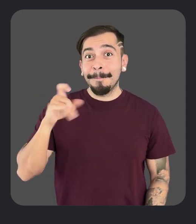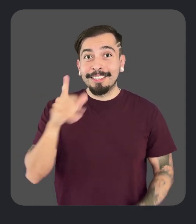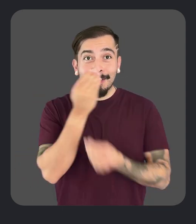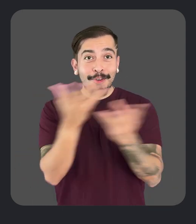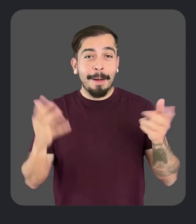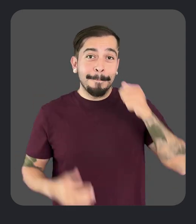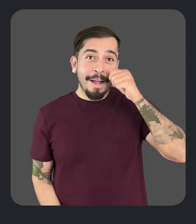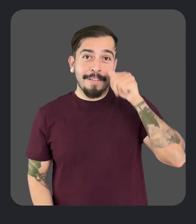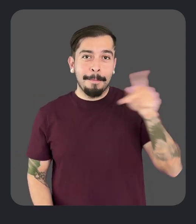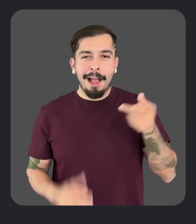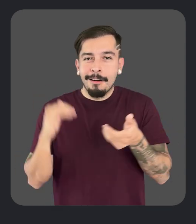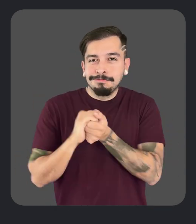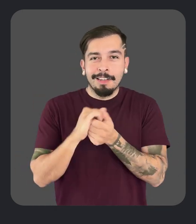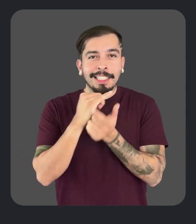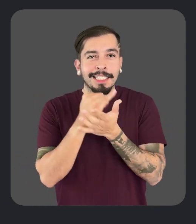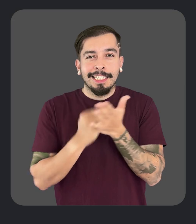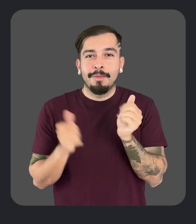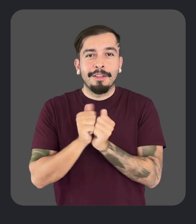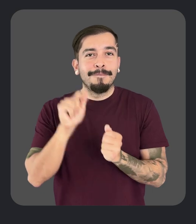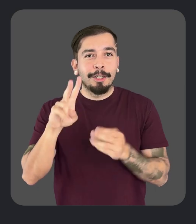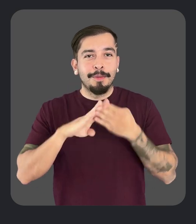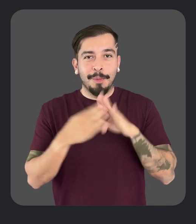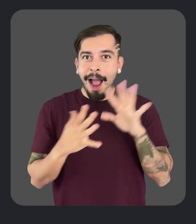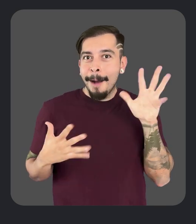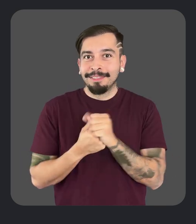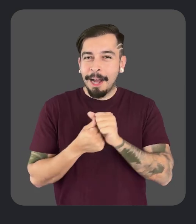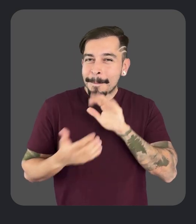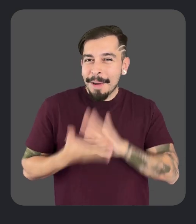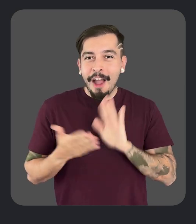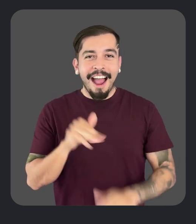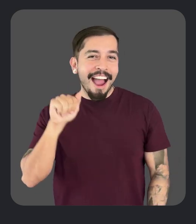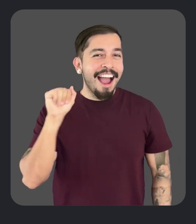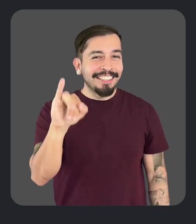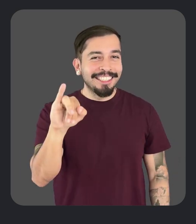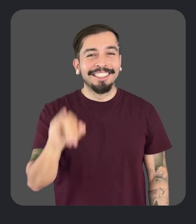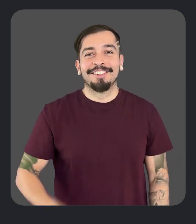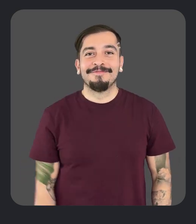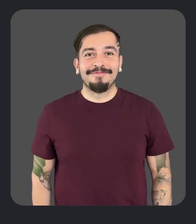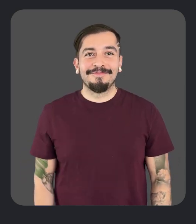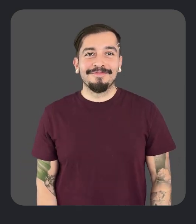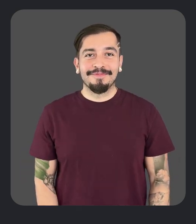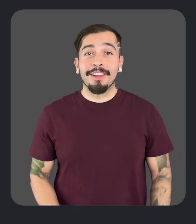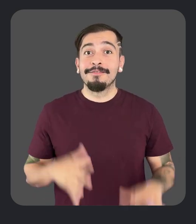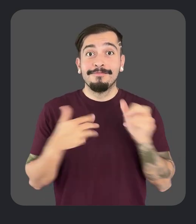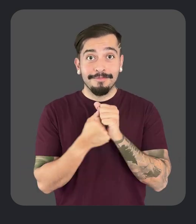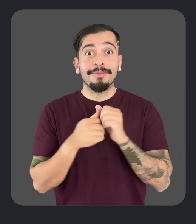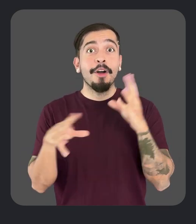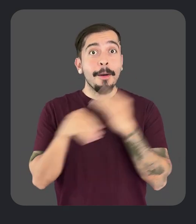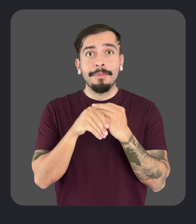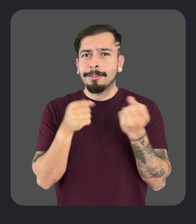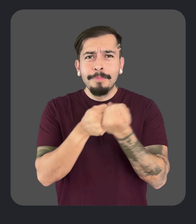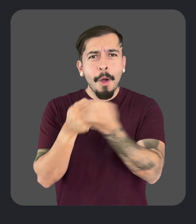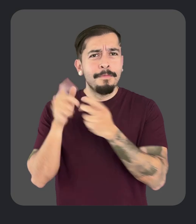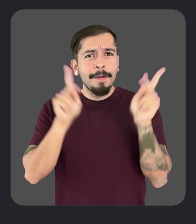In other Pixel news, the Magnifier app, co-designed with the low vision community, also got an upgrade that leverages the AI. In addition